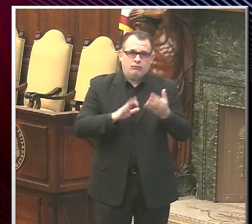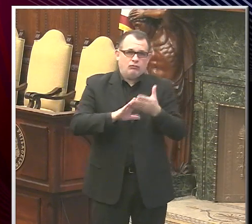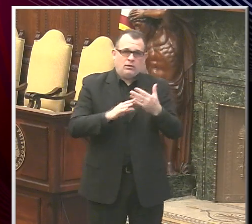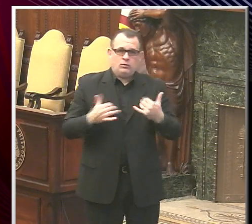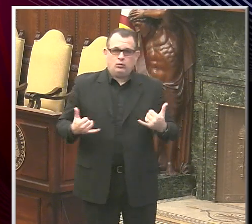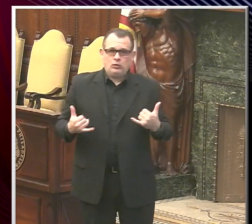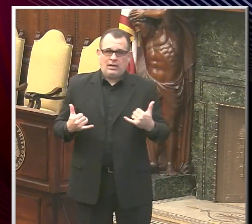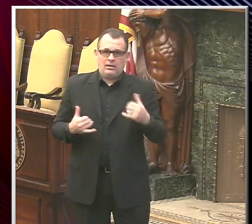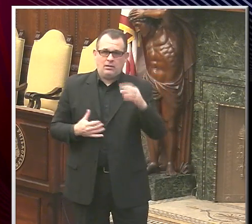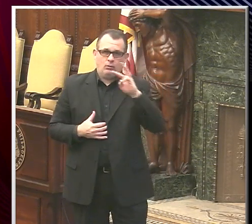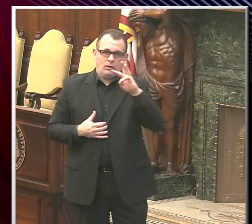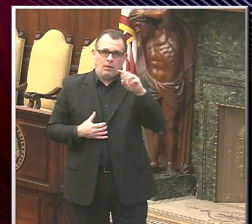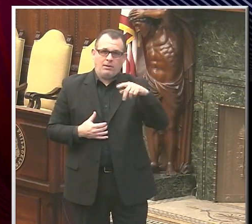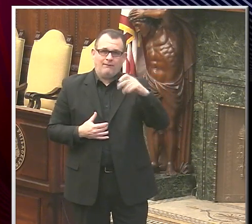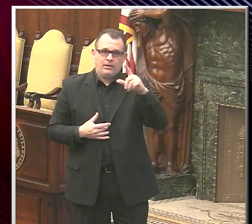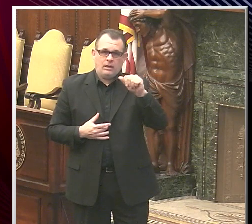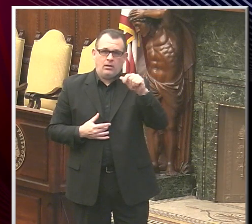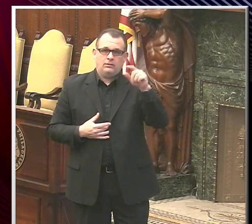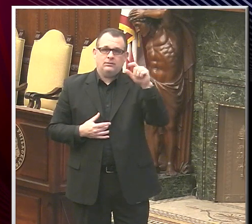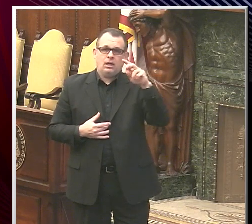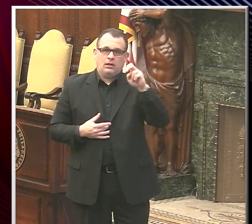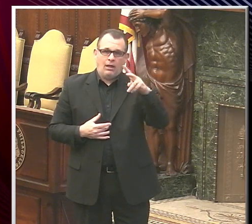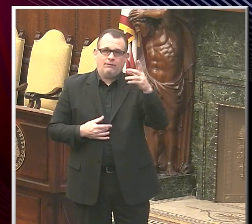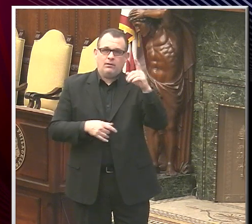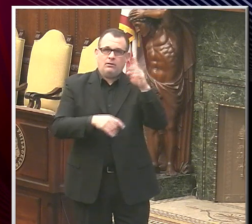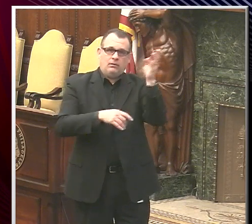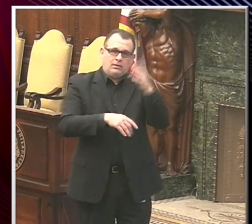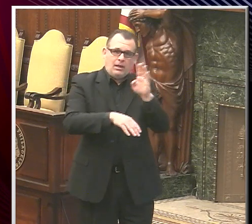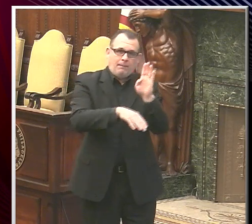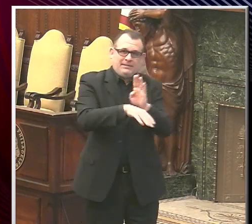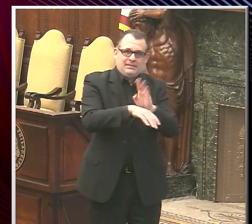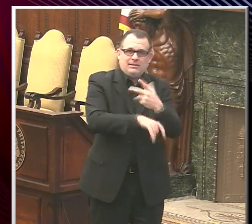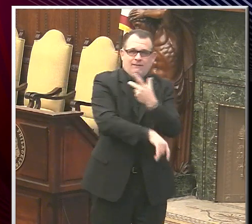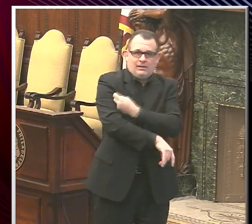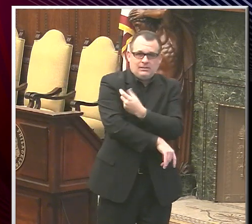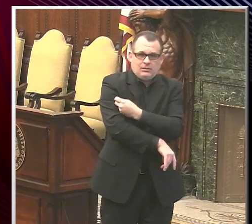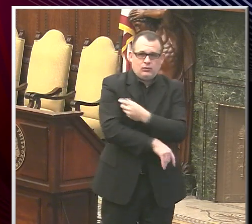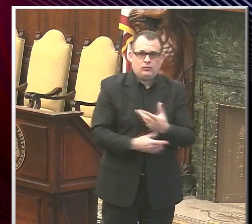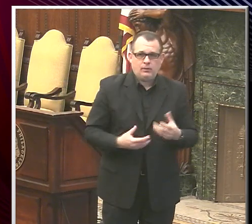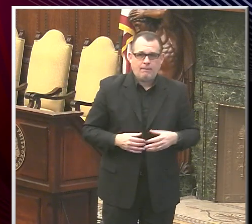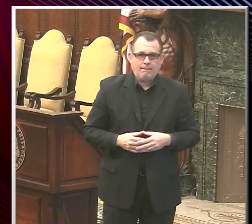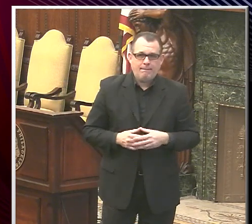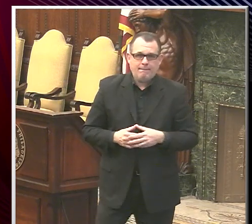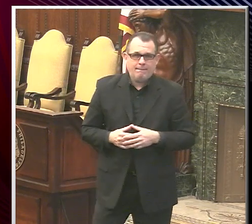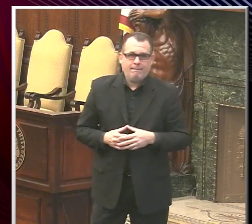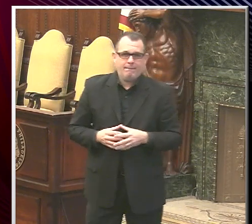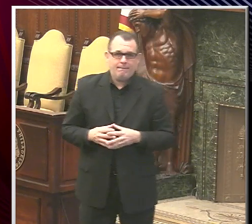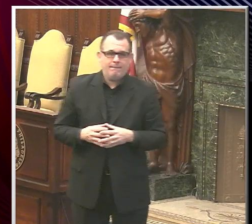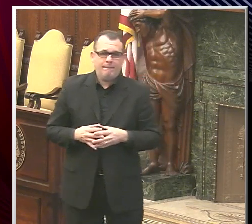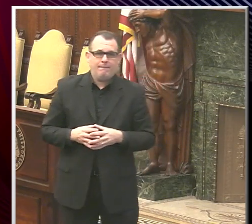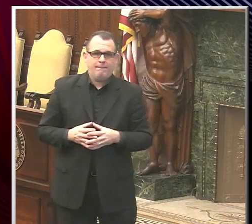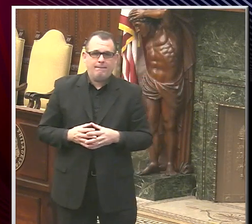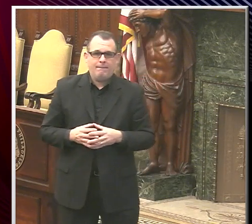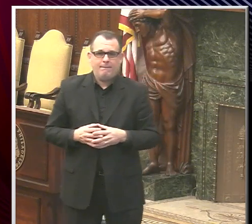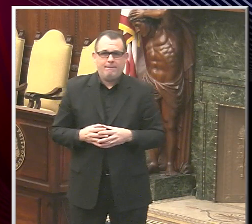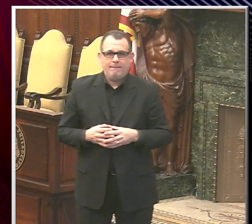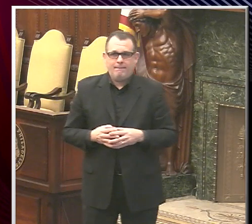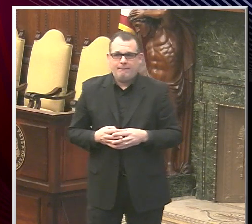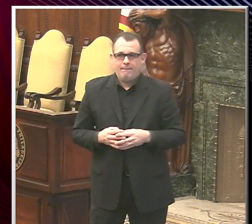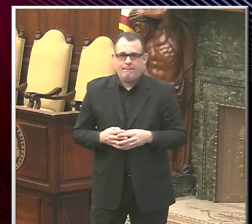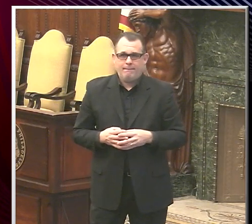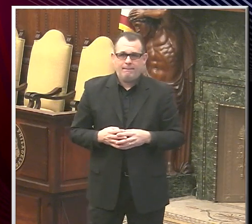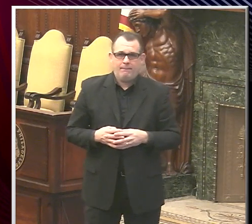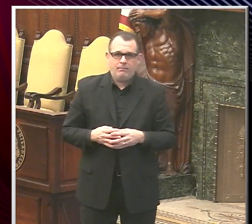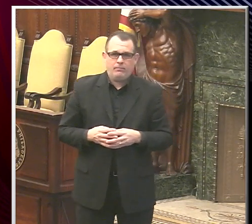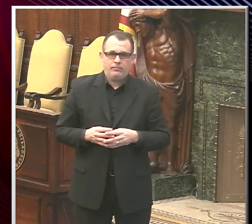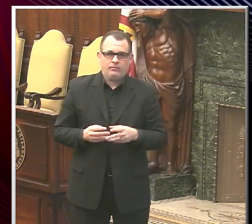.phila.gov slash business vaccine. That's www.phila.gov slash business vaccine. This